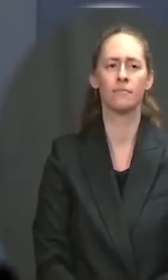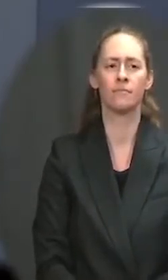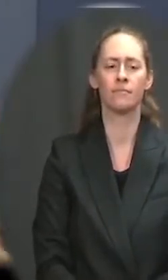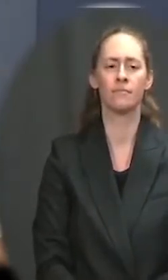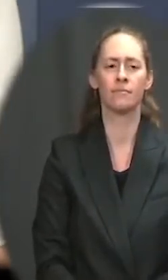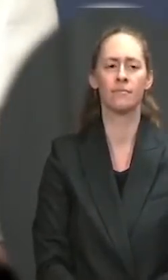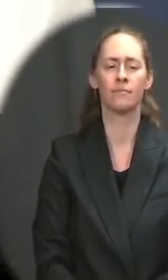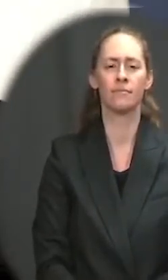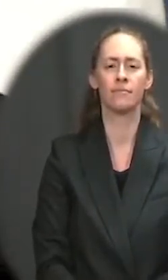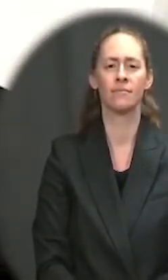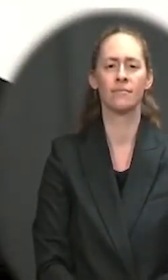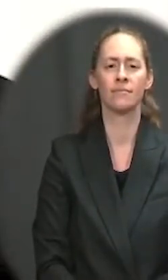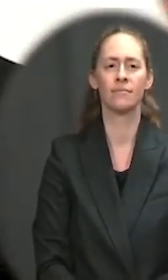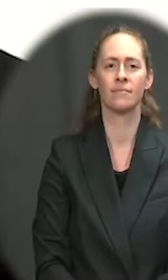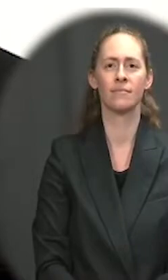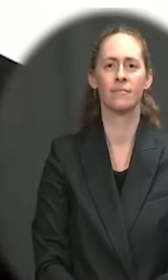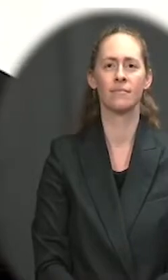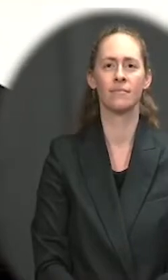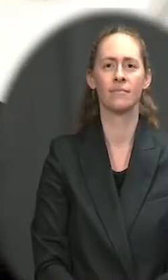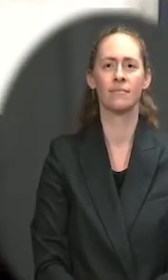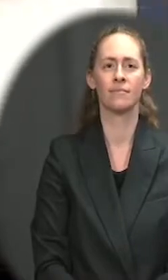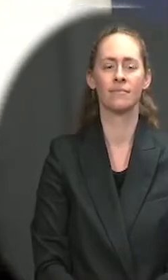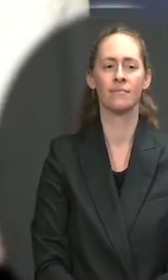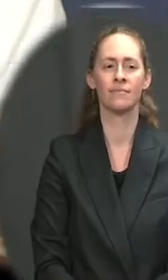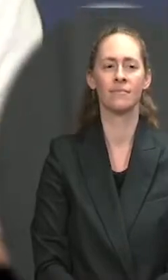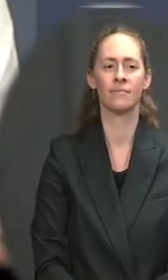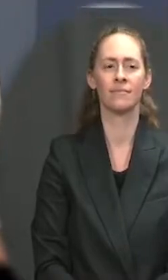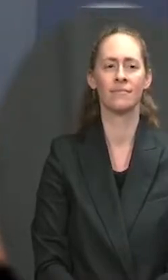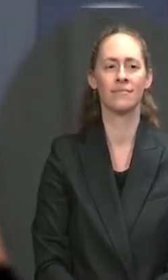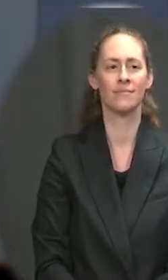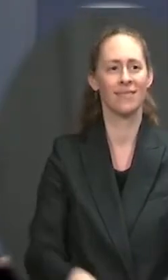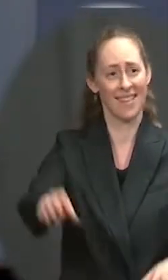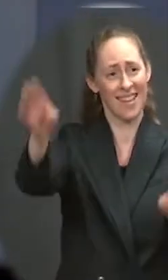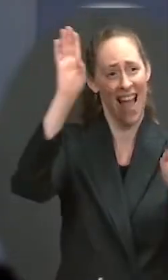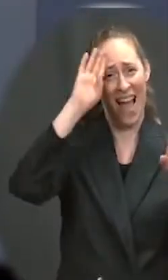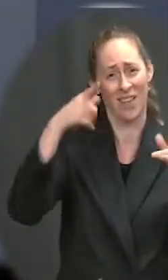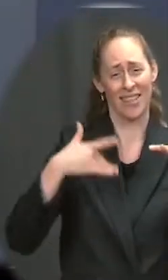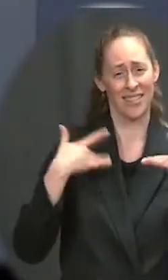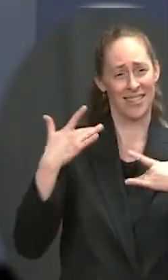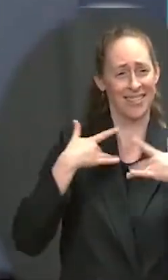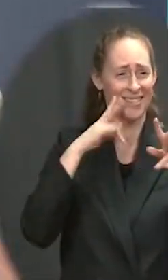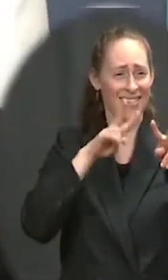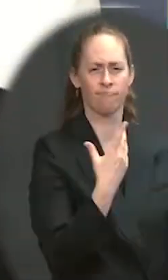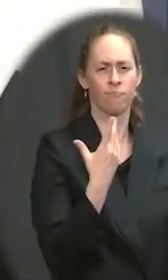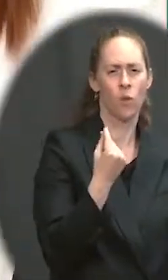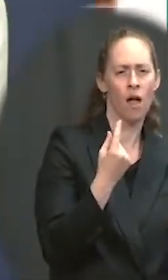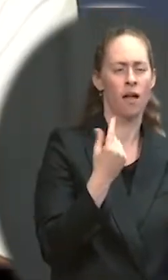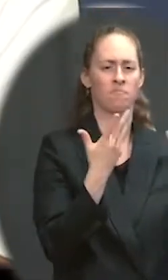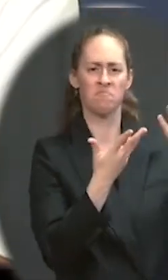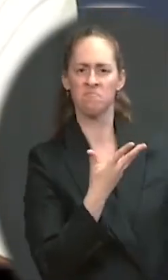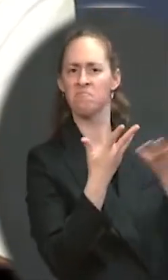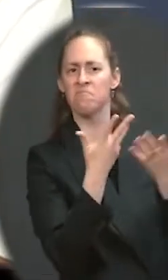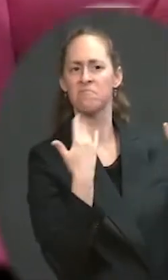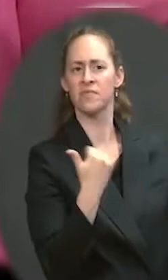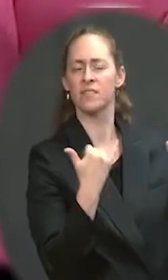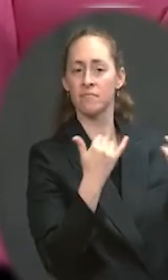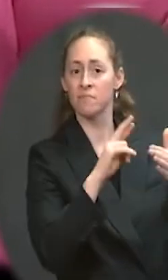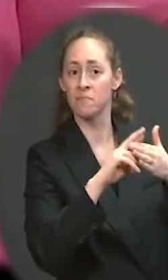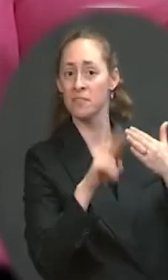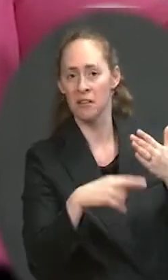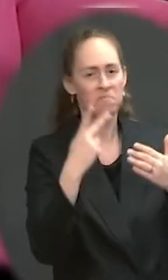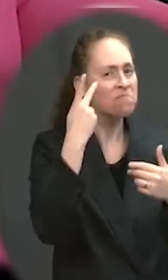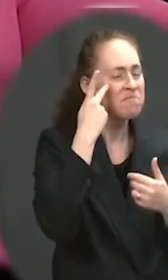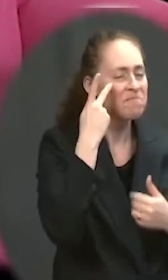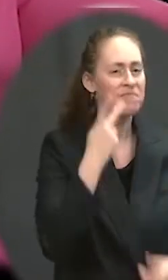I can't order for you, Hans. There's just so much excitement to stay tuned for around here. So we'll see. The math, though, this puts